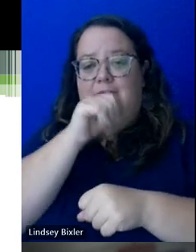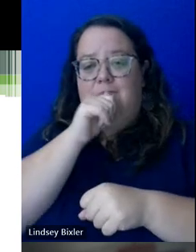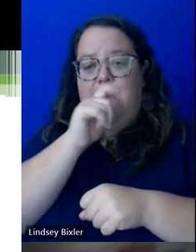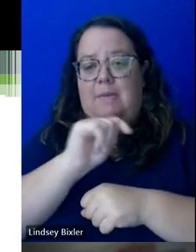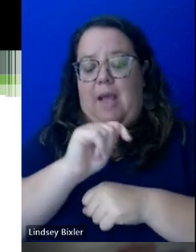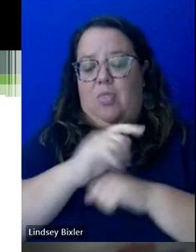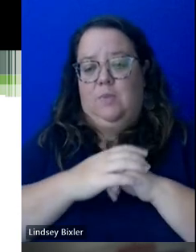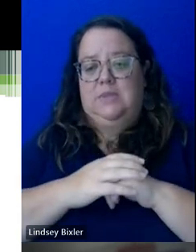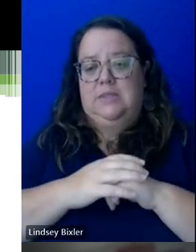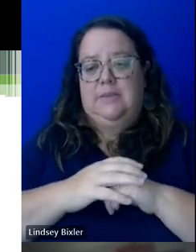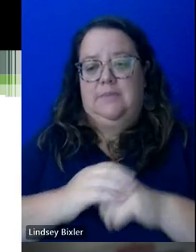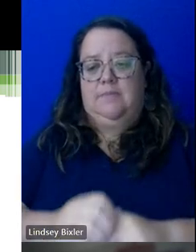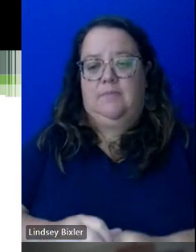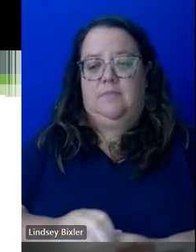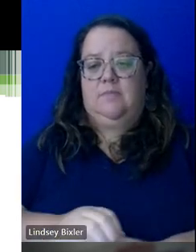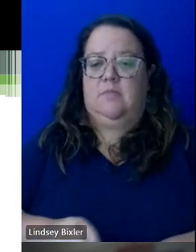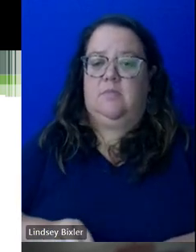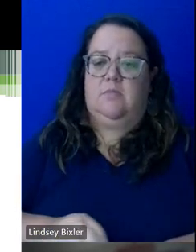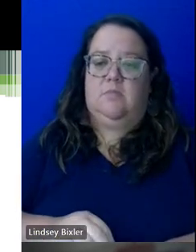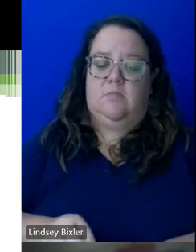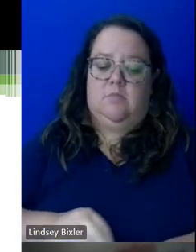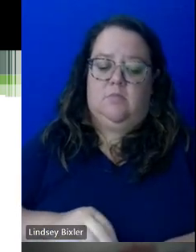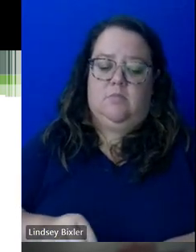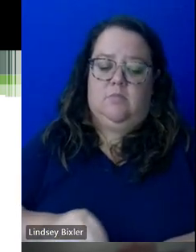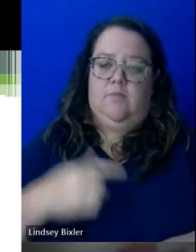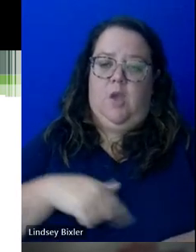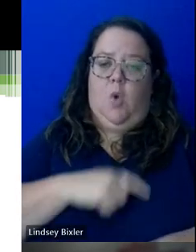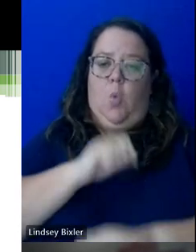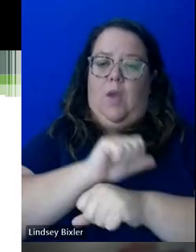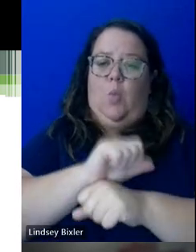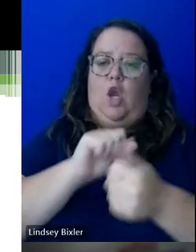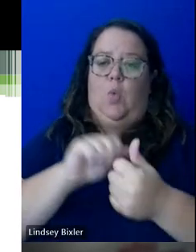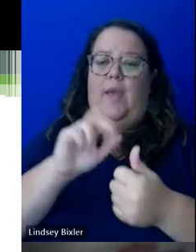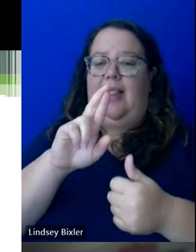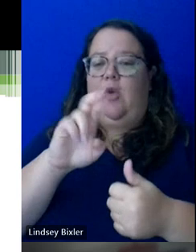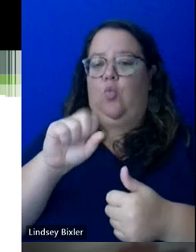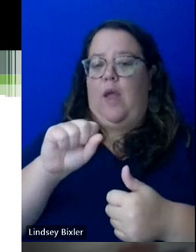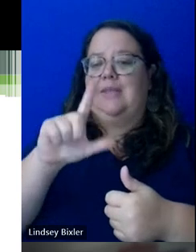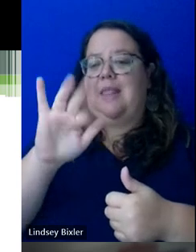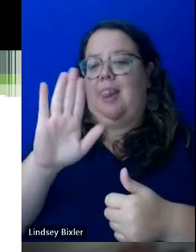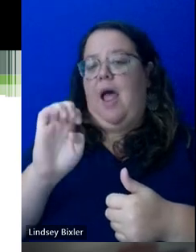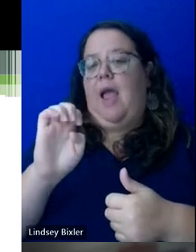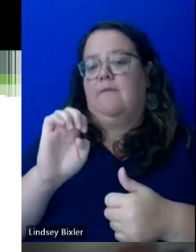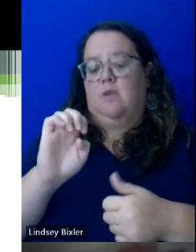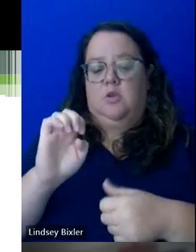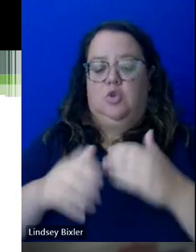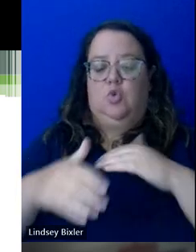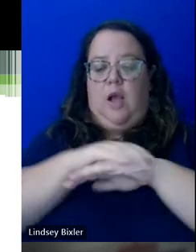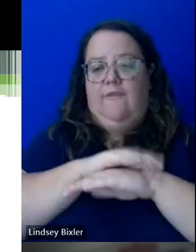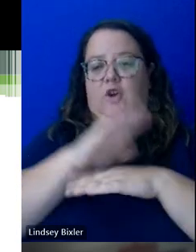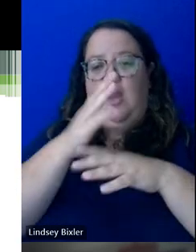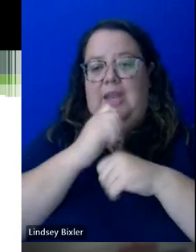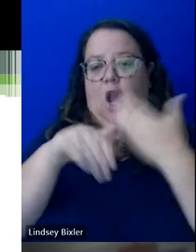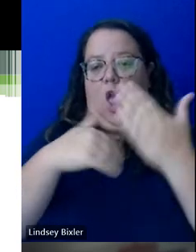so, um, you know, we work with Russ life to, to, to cover and get all of those rooms as